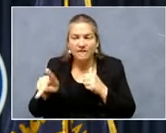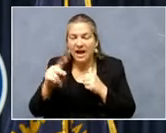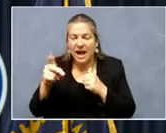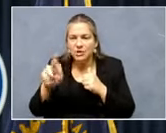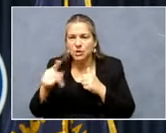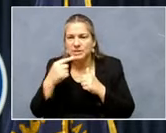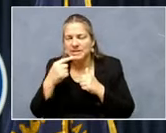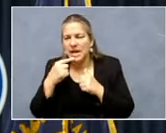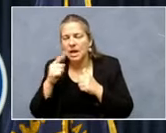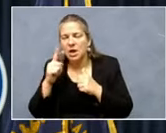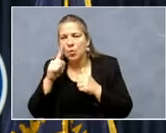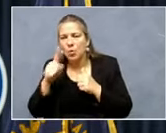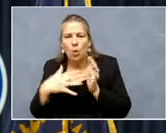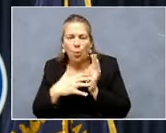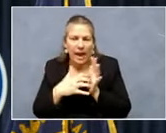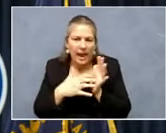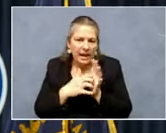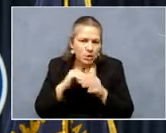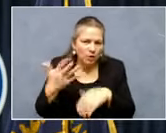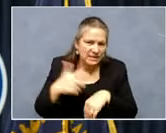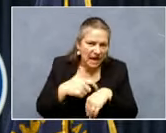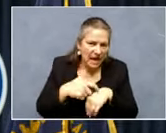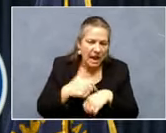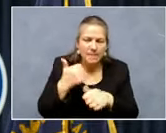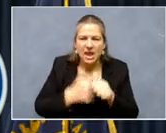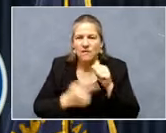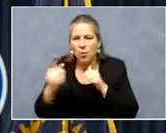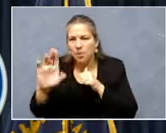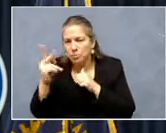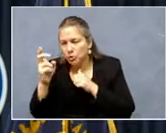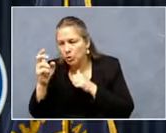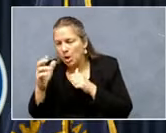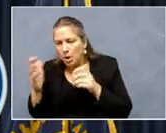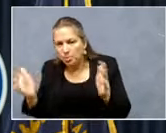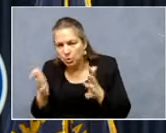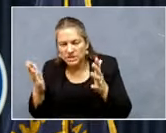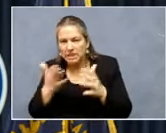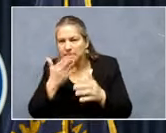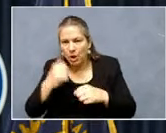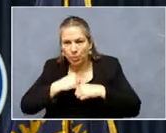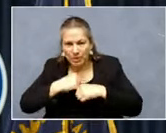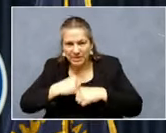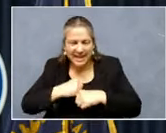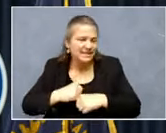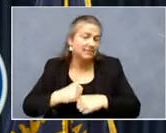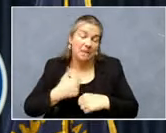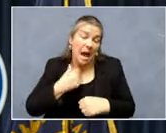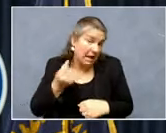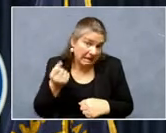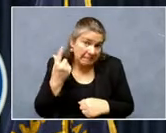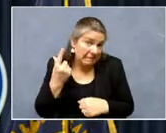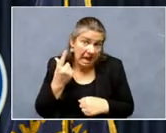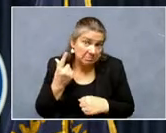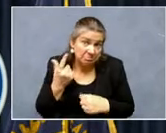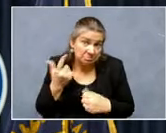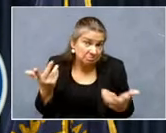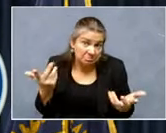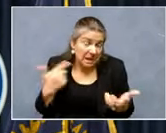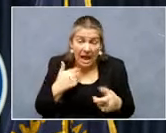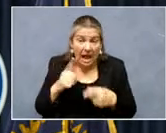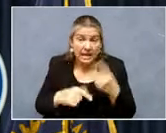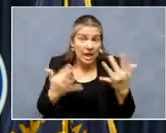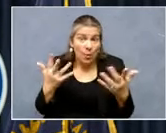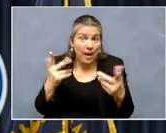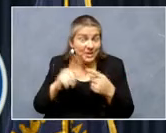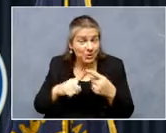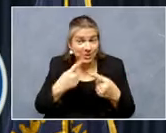and wanes for everybody. Let's get everybody boosted up and, and, and better protected. I get that. I can't wait until that's the